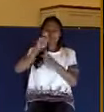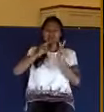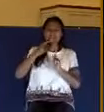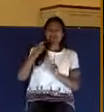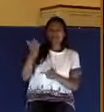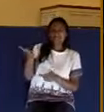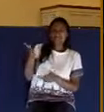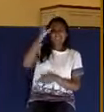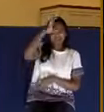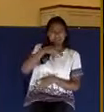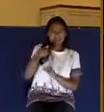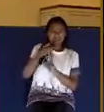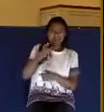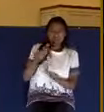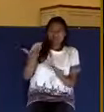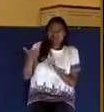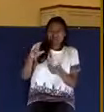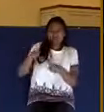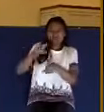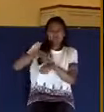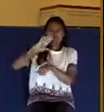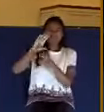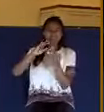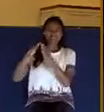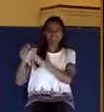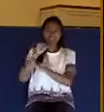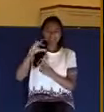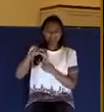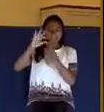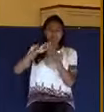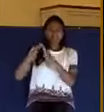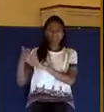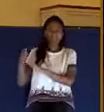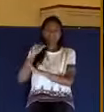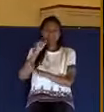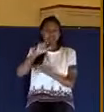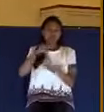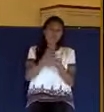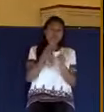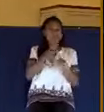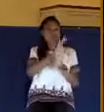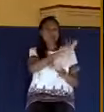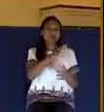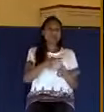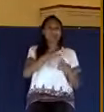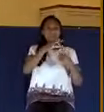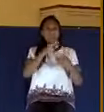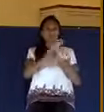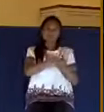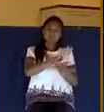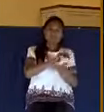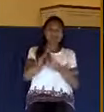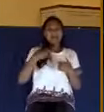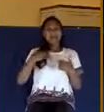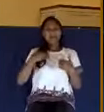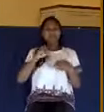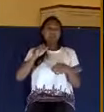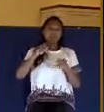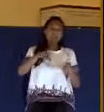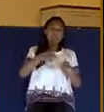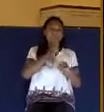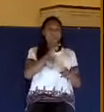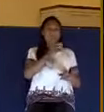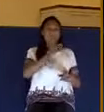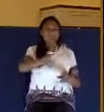He was not a graduate of their accepted schools. He did not have the official approval of the people in power. He did not have any